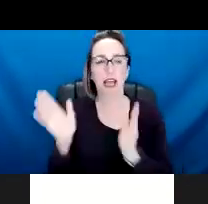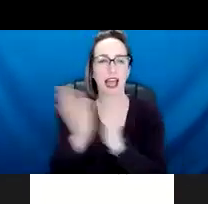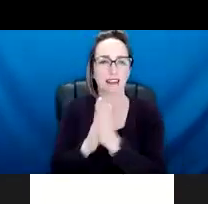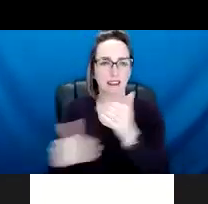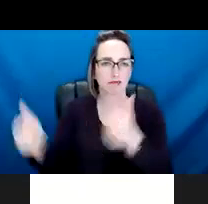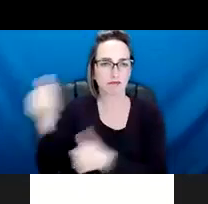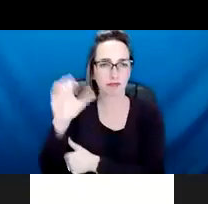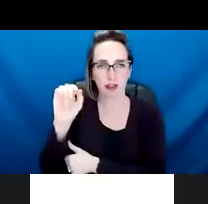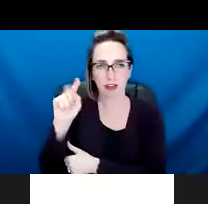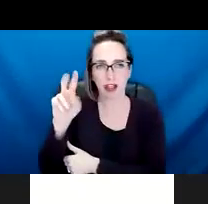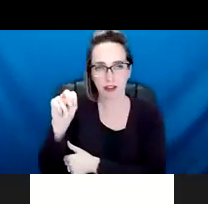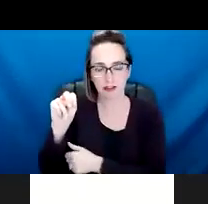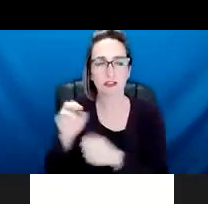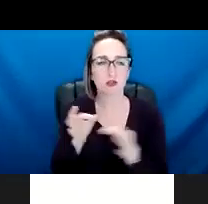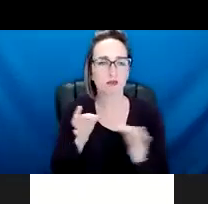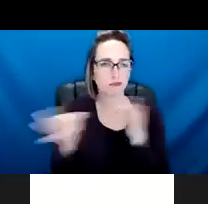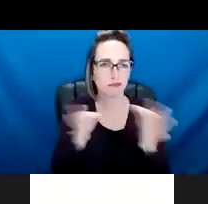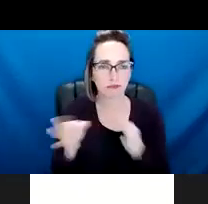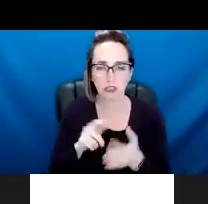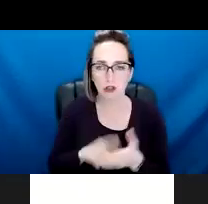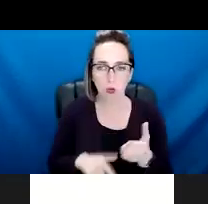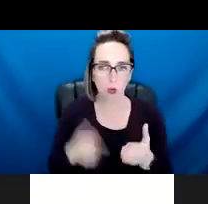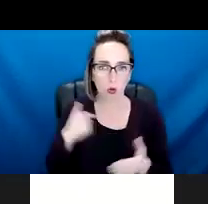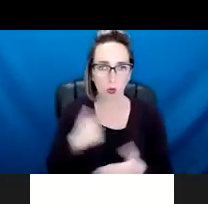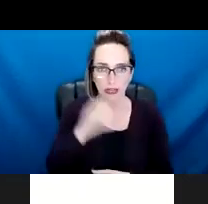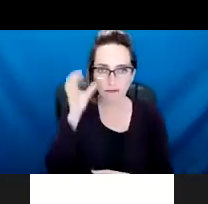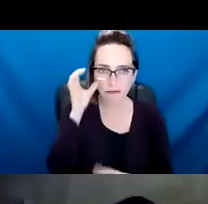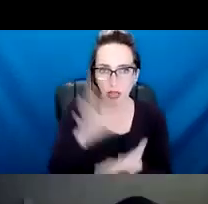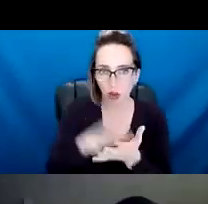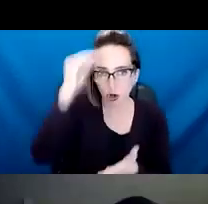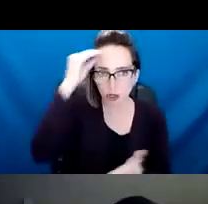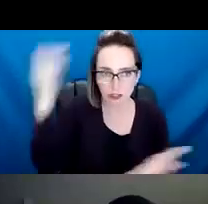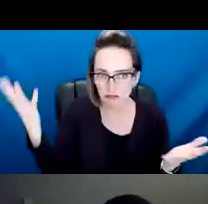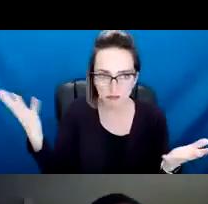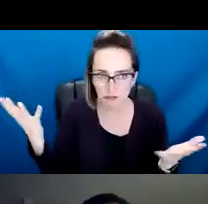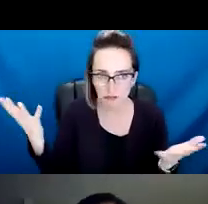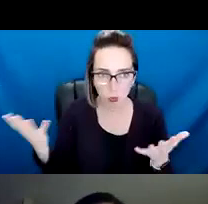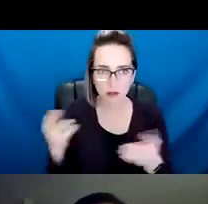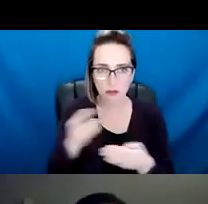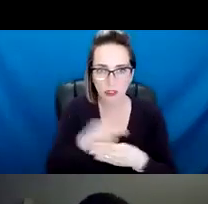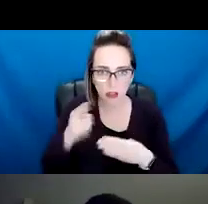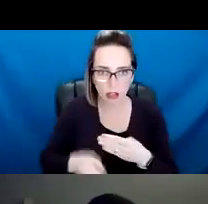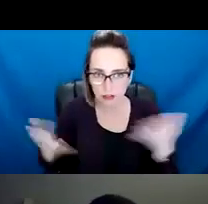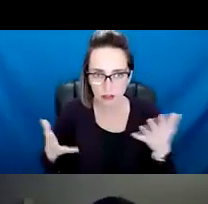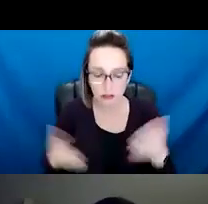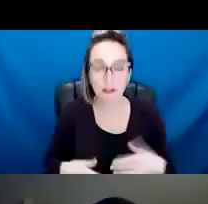of what we heard, um, from that first phase of engagement. Um, and then I will turn it over after that to, um, Cheyenne Brodine